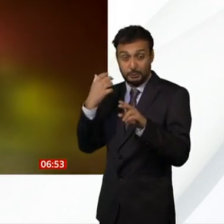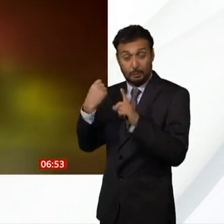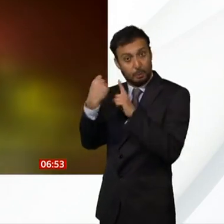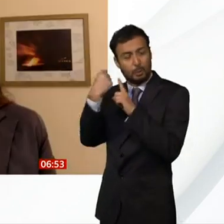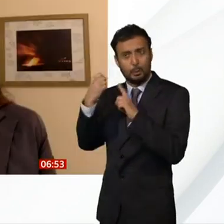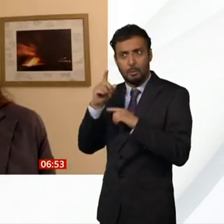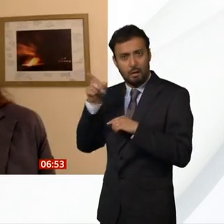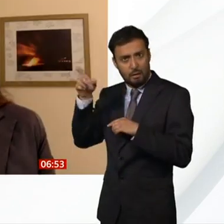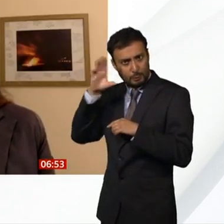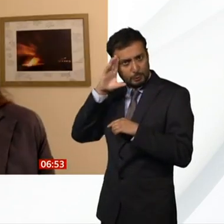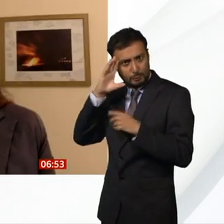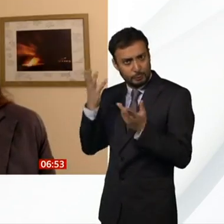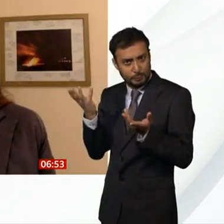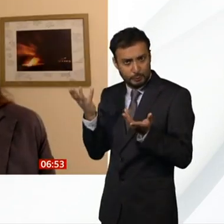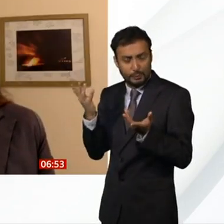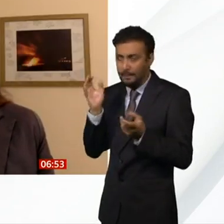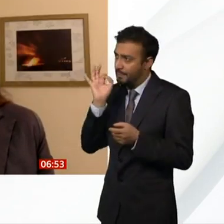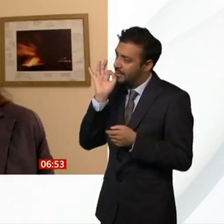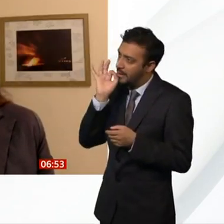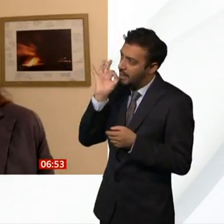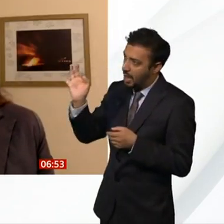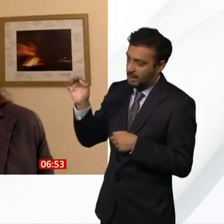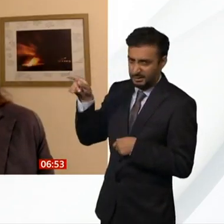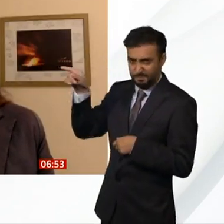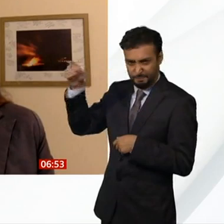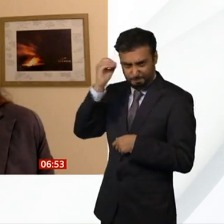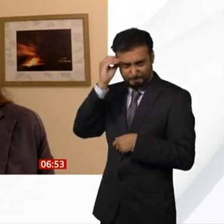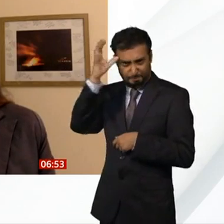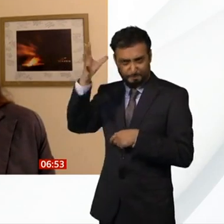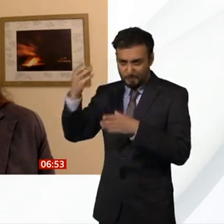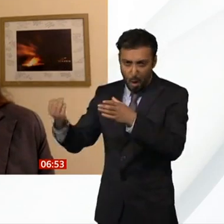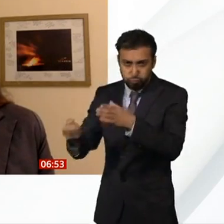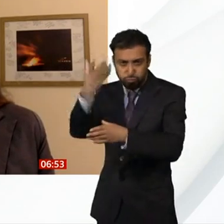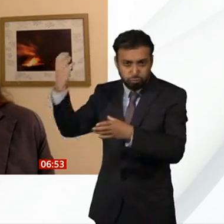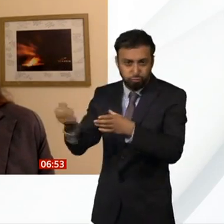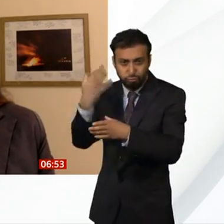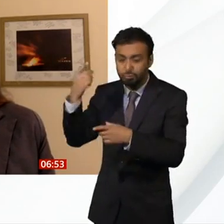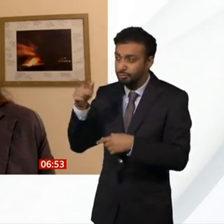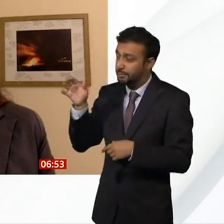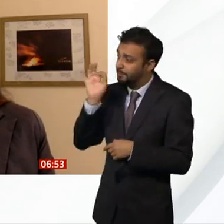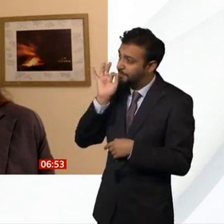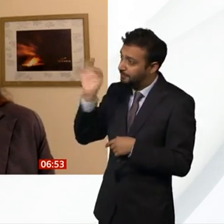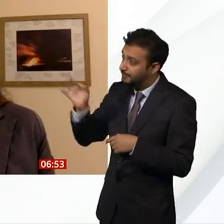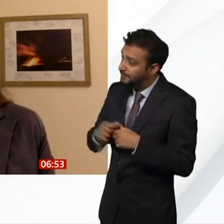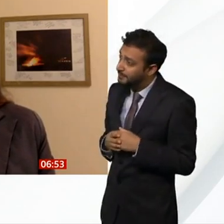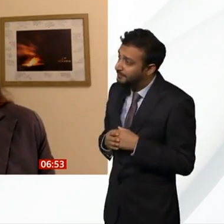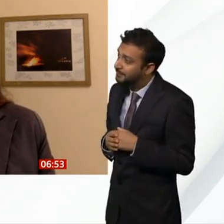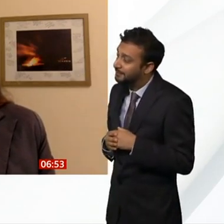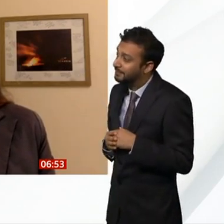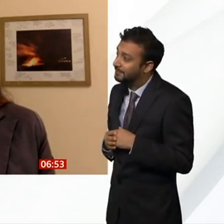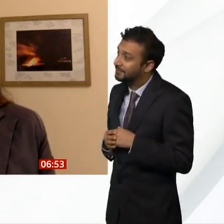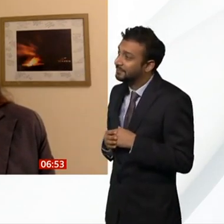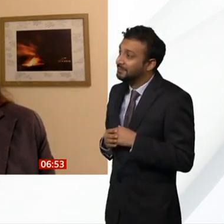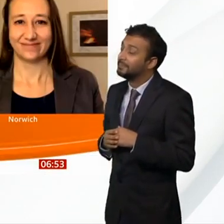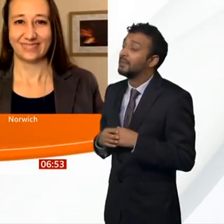in more detail is Dr Jess Johnson, who is a volcano geophysicist at the University of East Anglia. Morning to you. That's my very